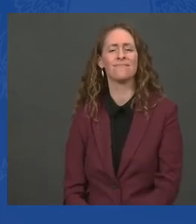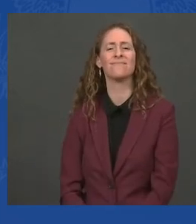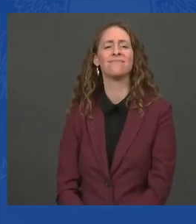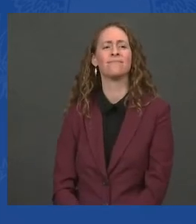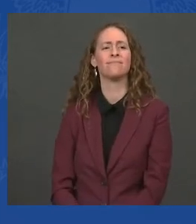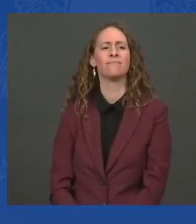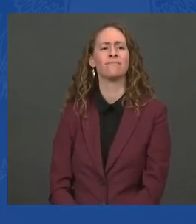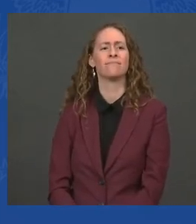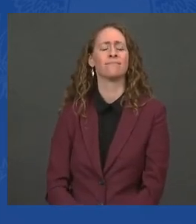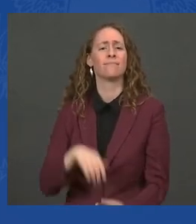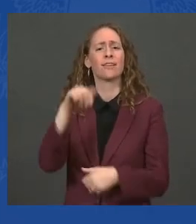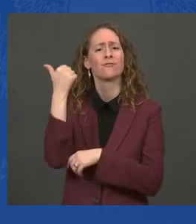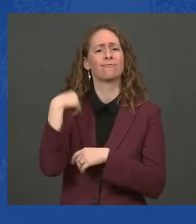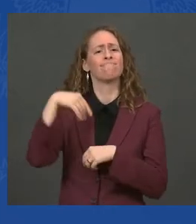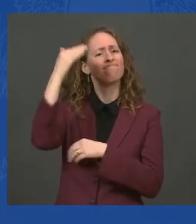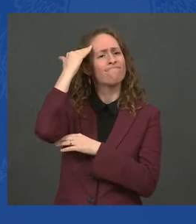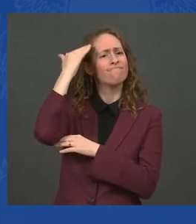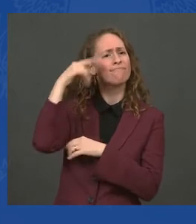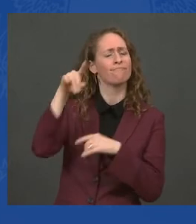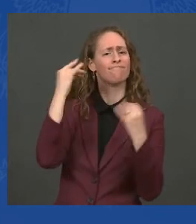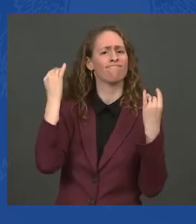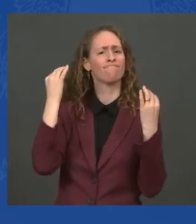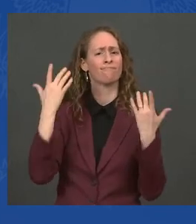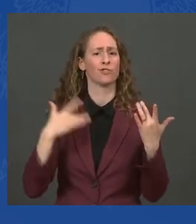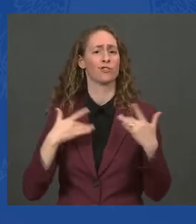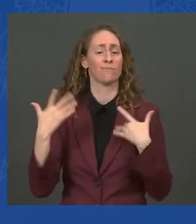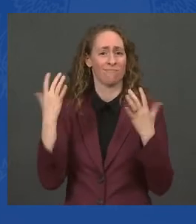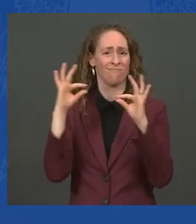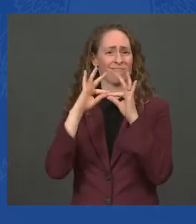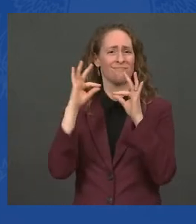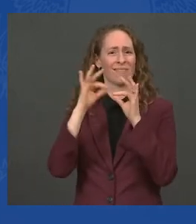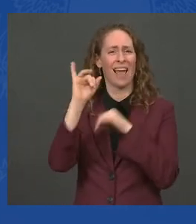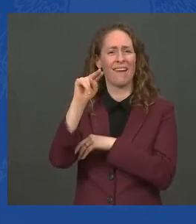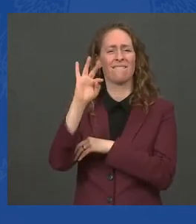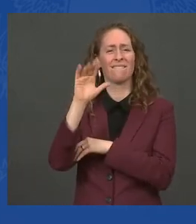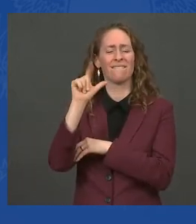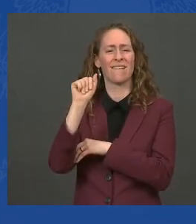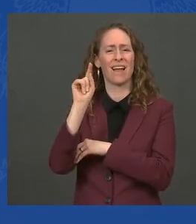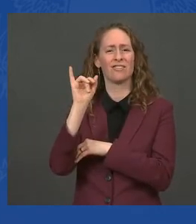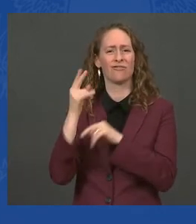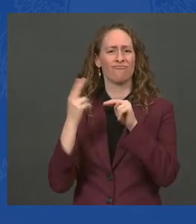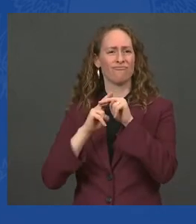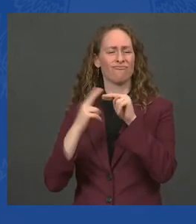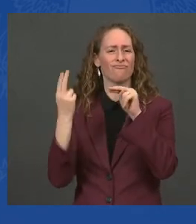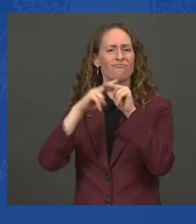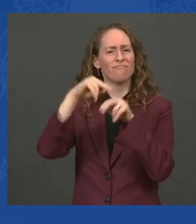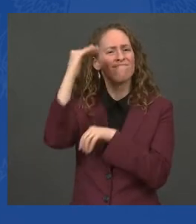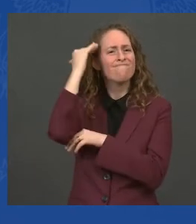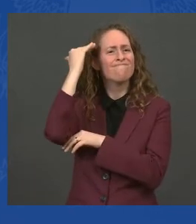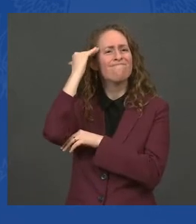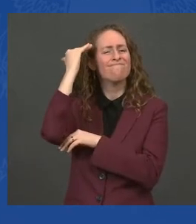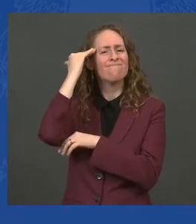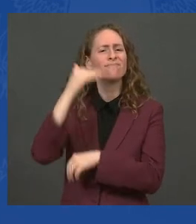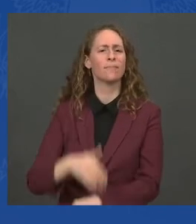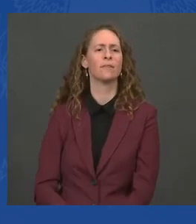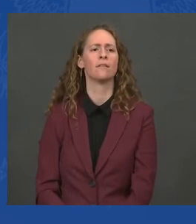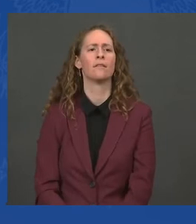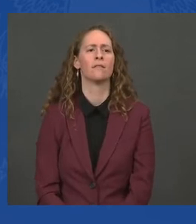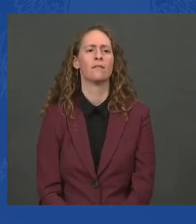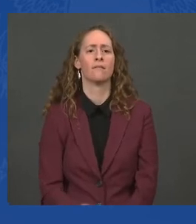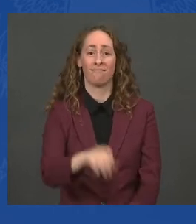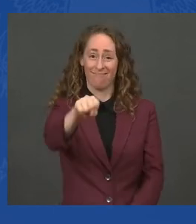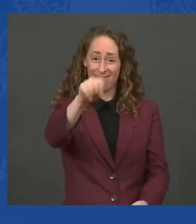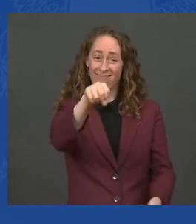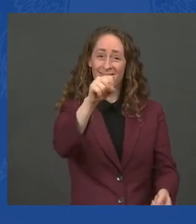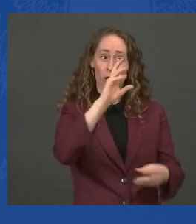as they fight the pandemic. And as the world economy continues to come back to life, the more price